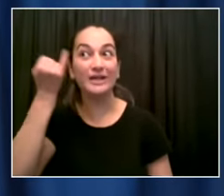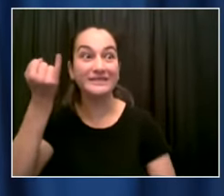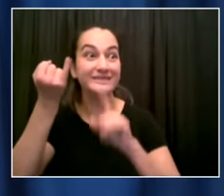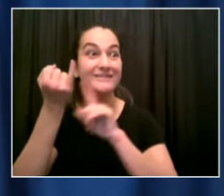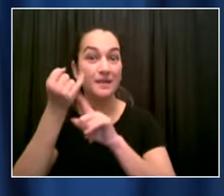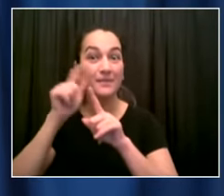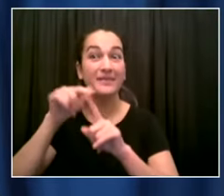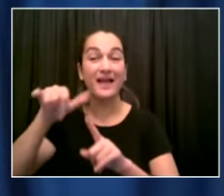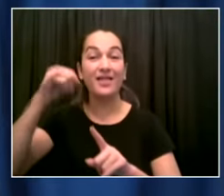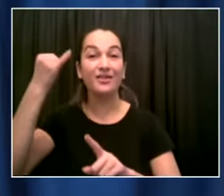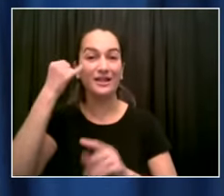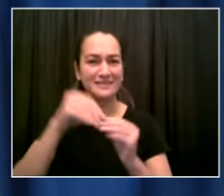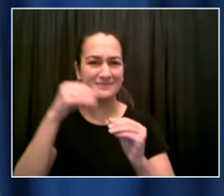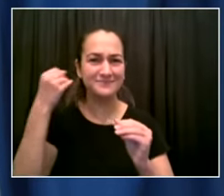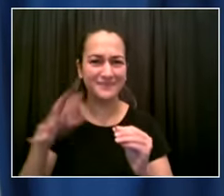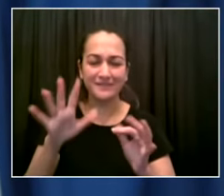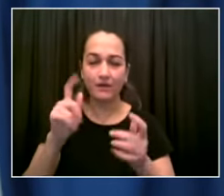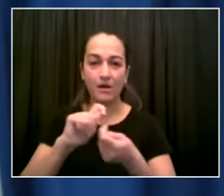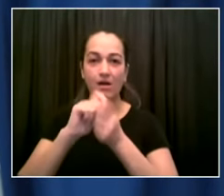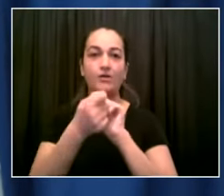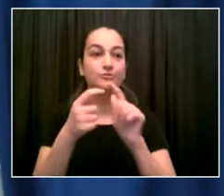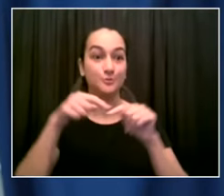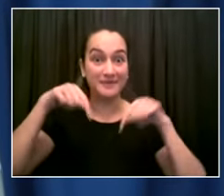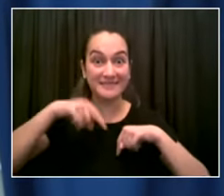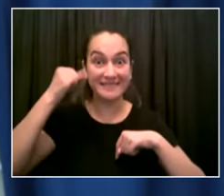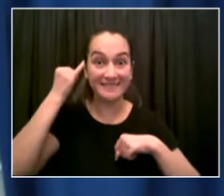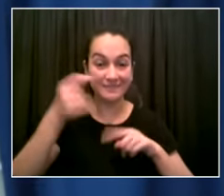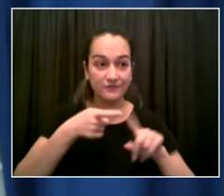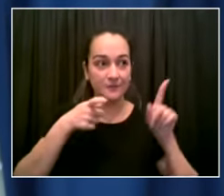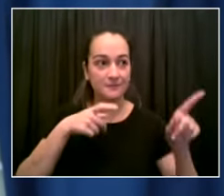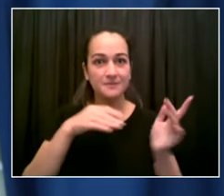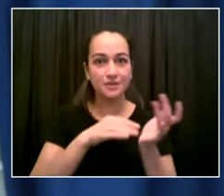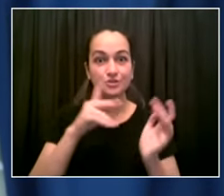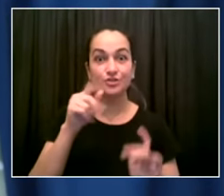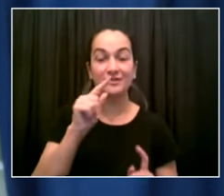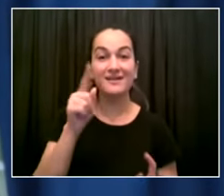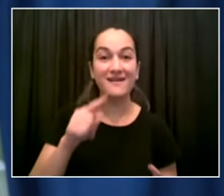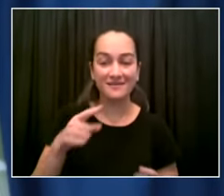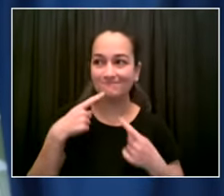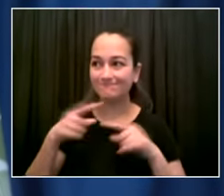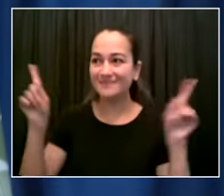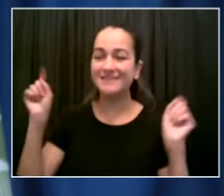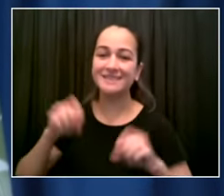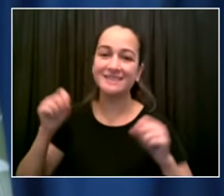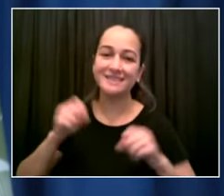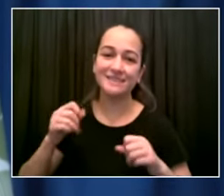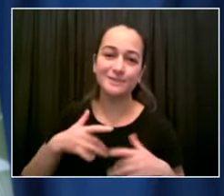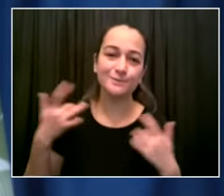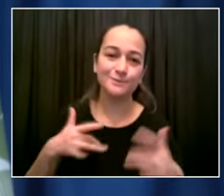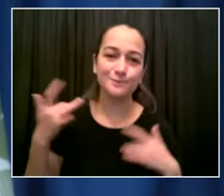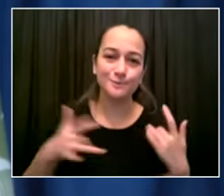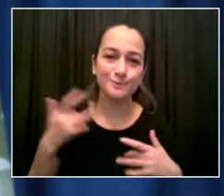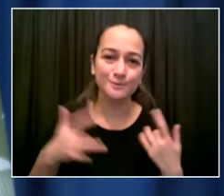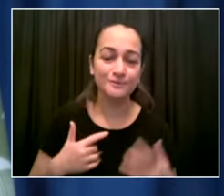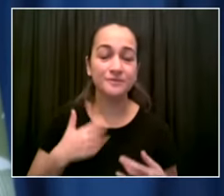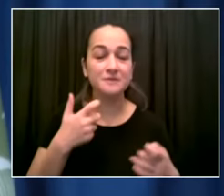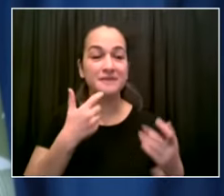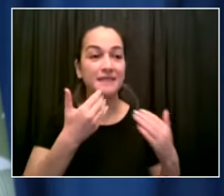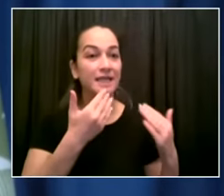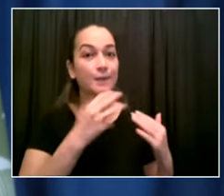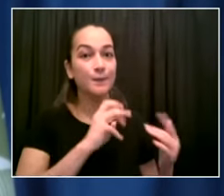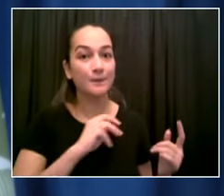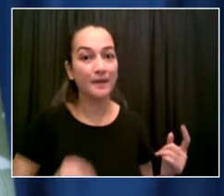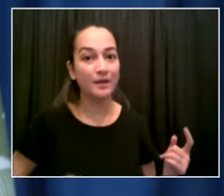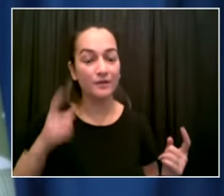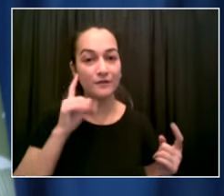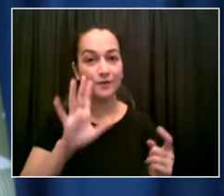and obviously mr mayor i'm grateful to you i'm grateful to mitch you know i've come to respect mitch katz a tremendous amount